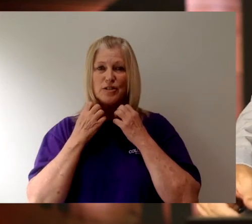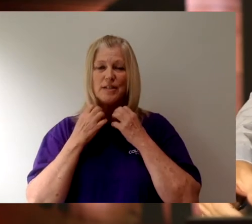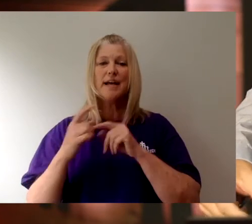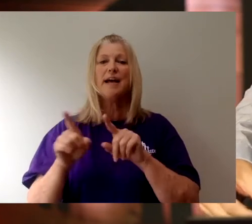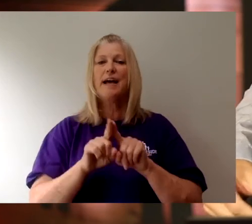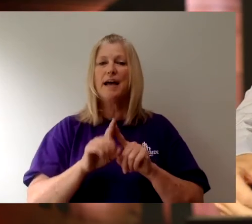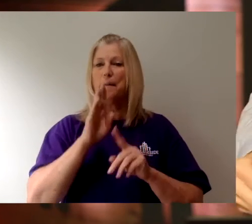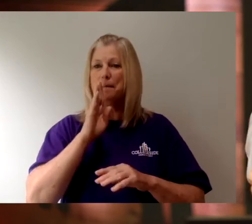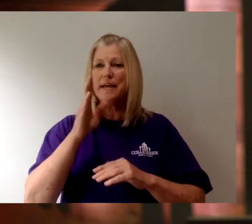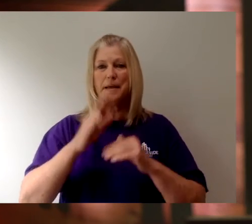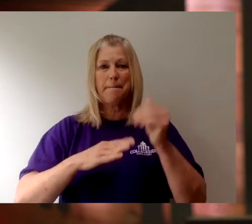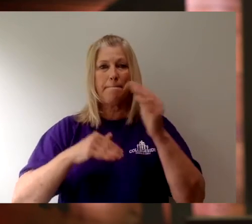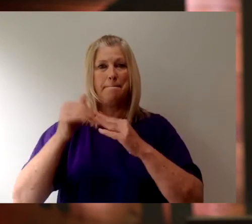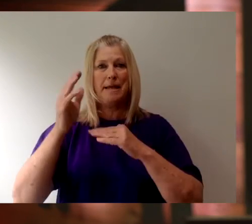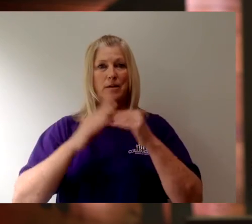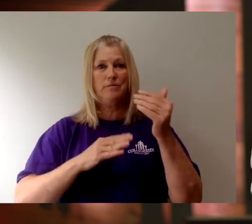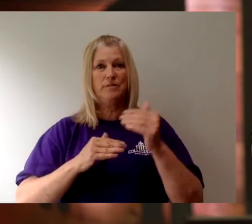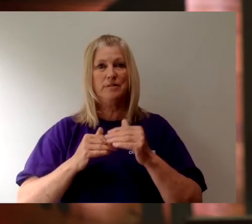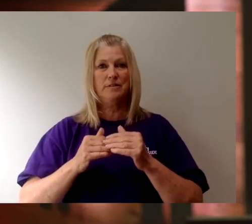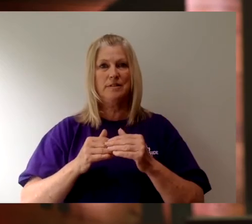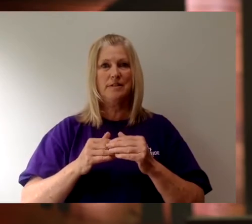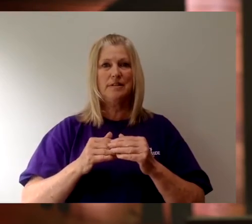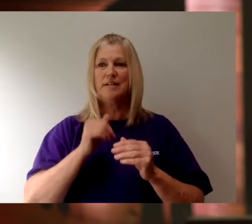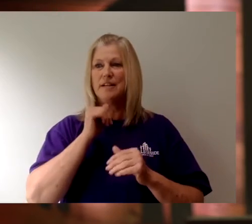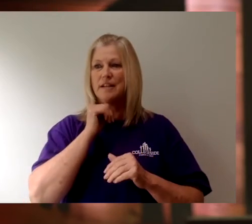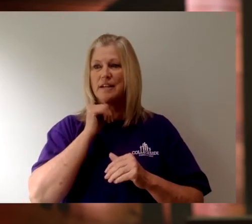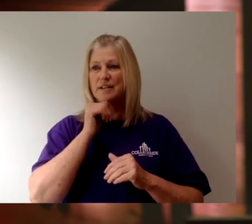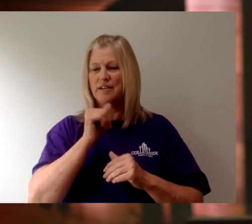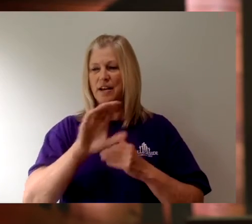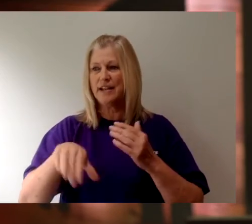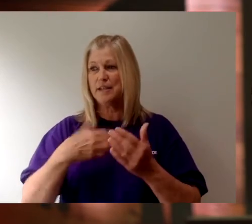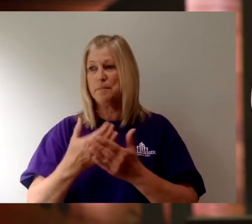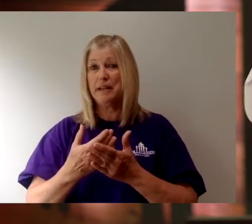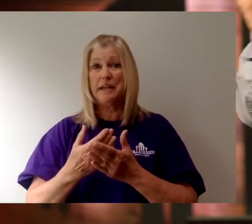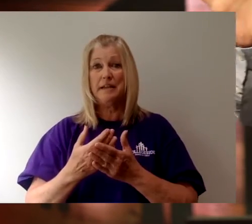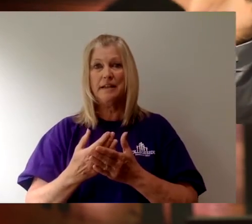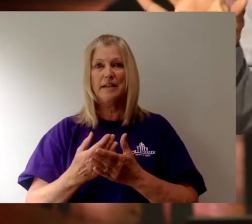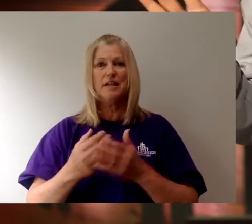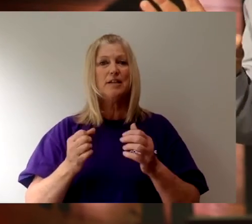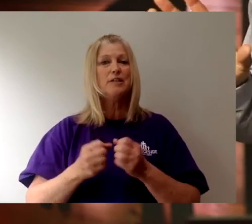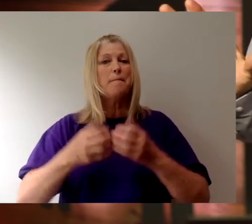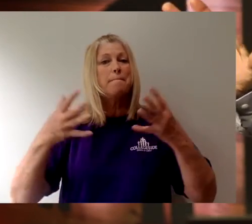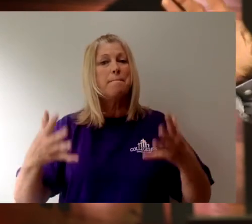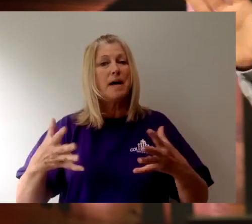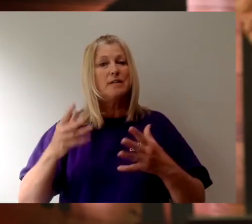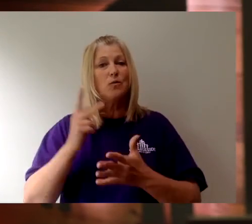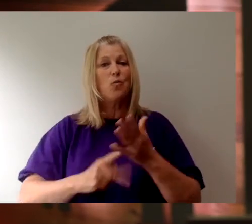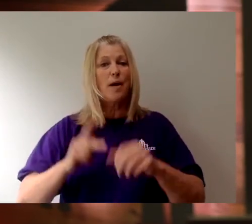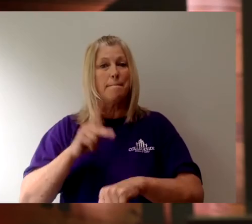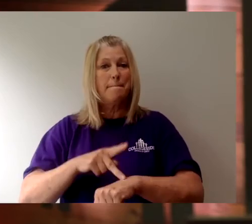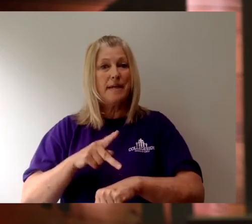As being built rather than as complete. Remember, so much of what Peter says